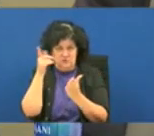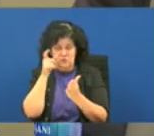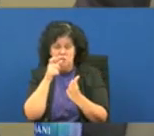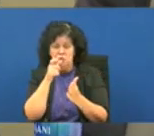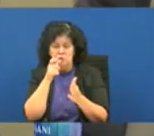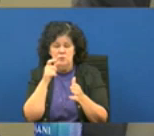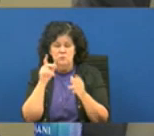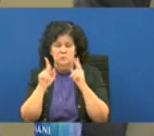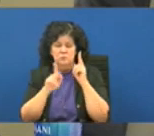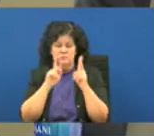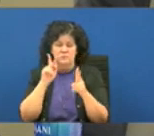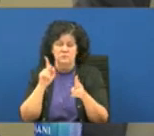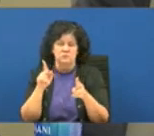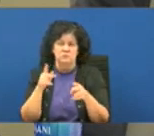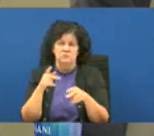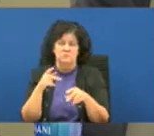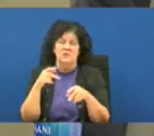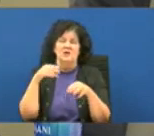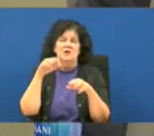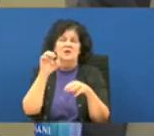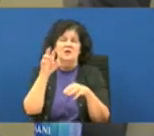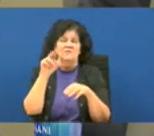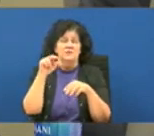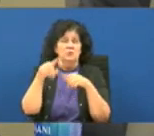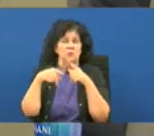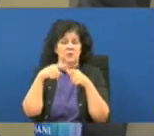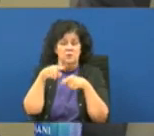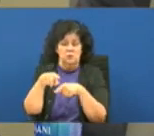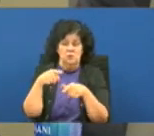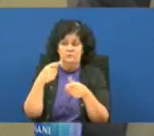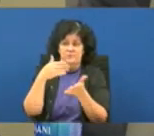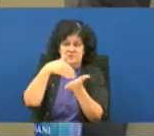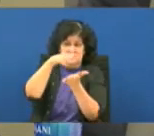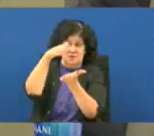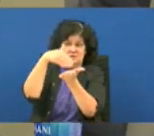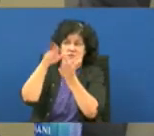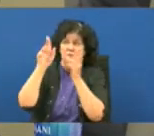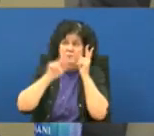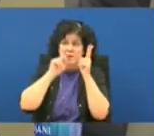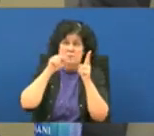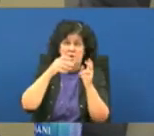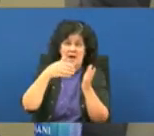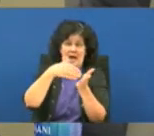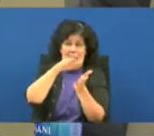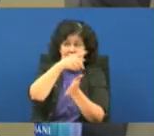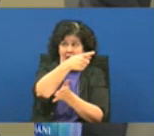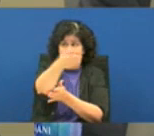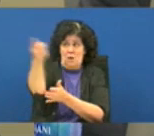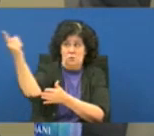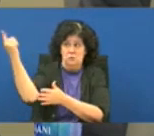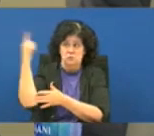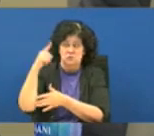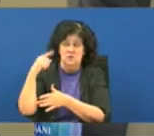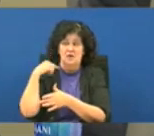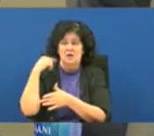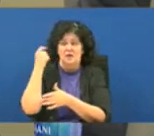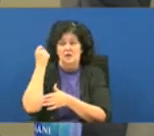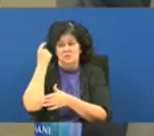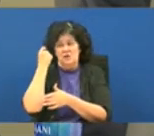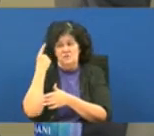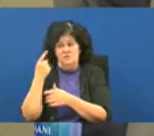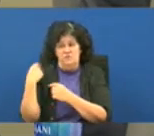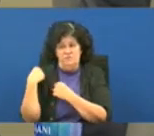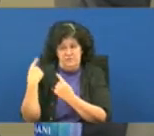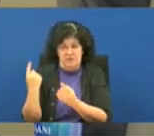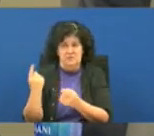yep and so but even when you outsource them um and i mean you've been doing that so